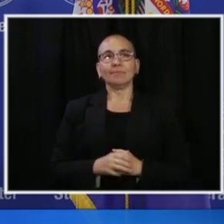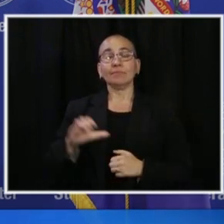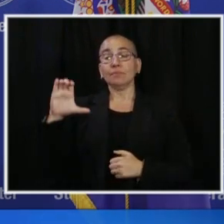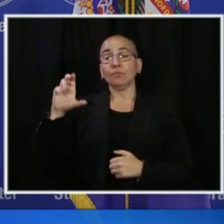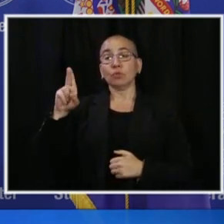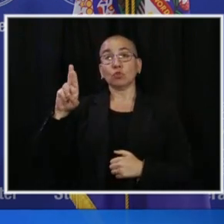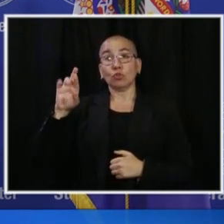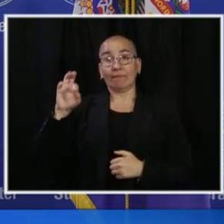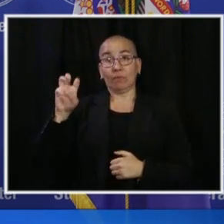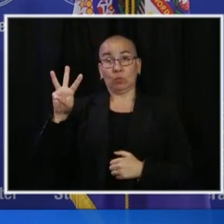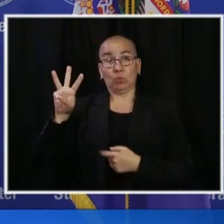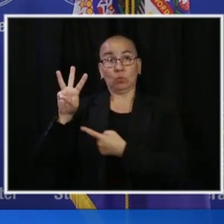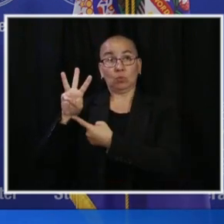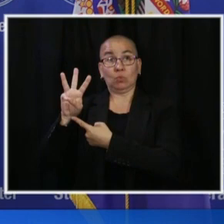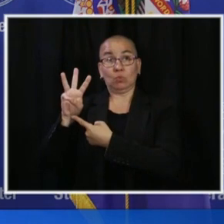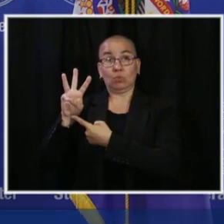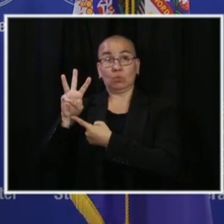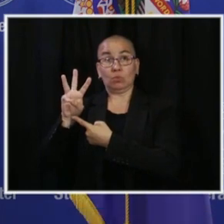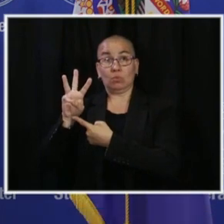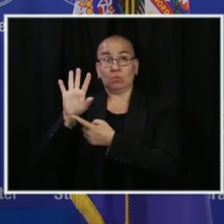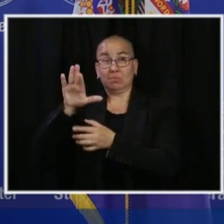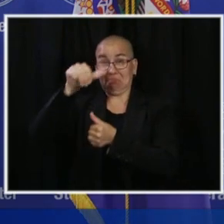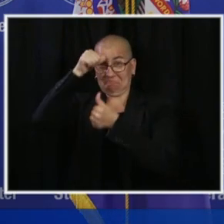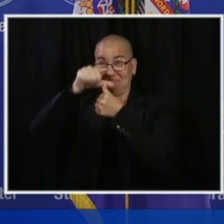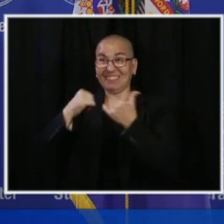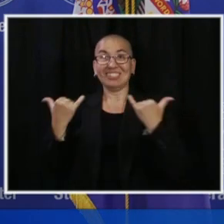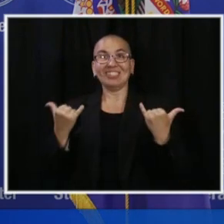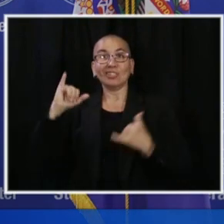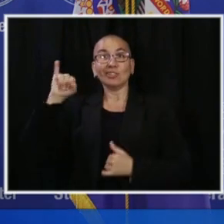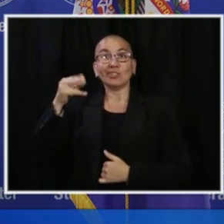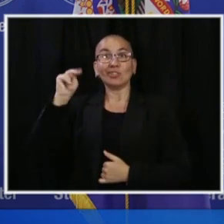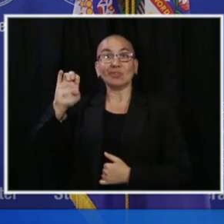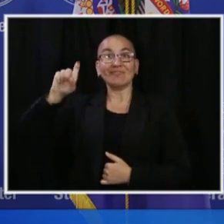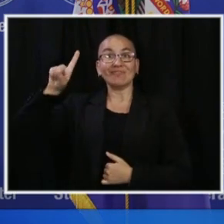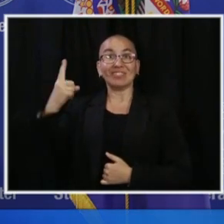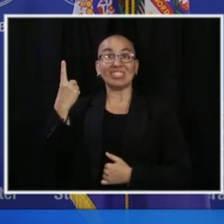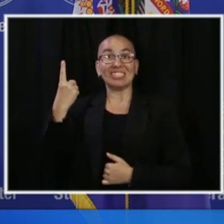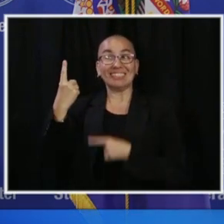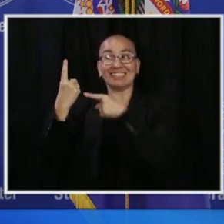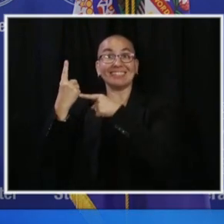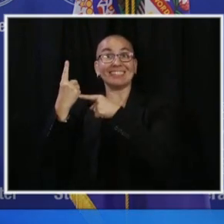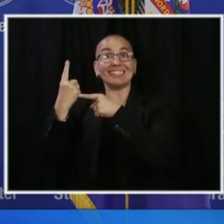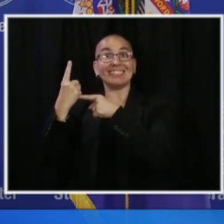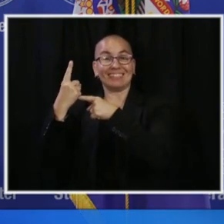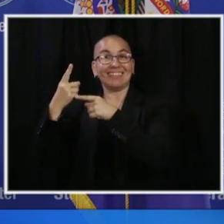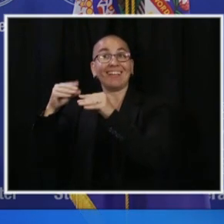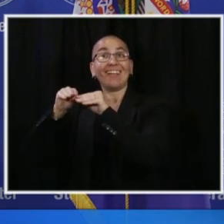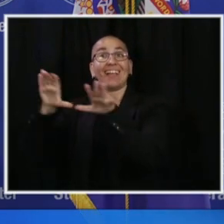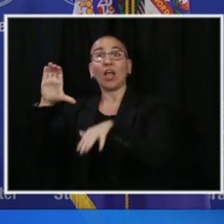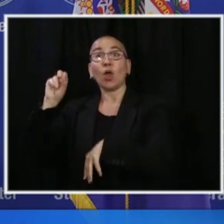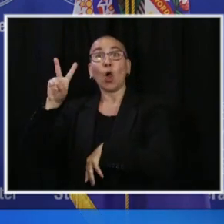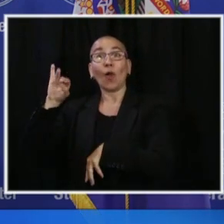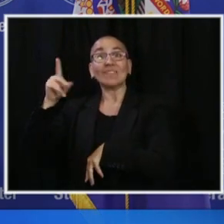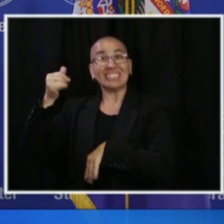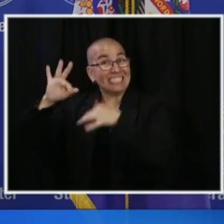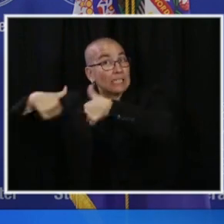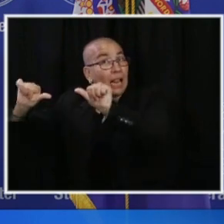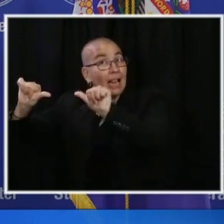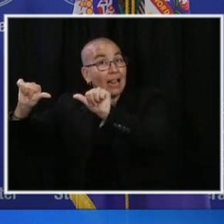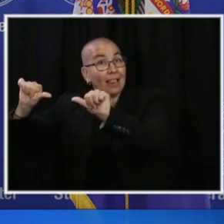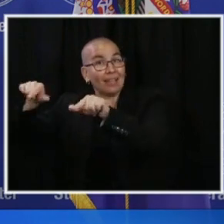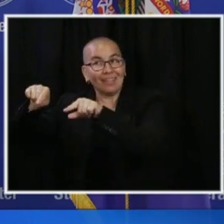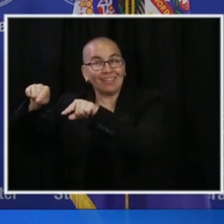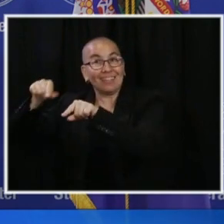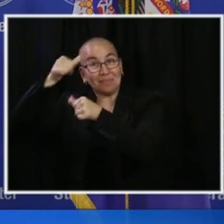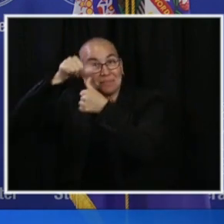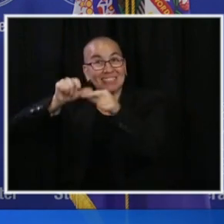1st. We're still in the middle of a pandemic. We are working simultaneously with this. I'll give you a little bit of an update at the end where we will talk about the number of tests we're